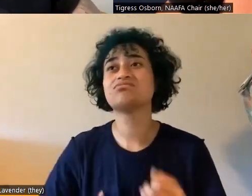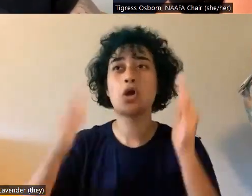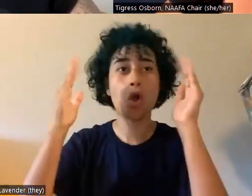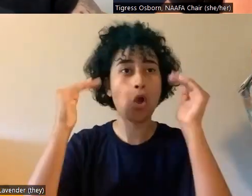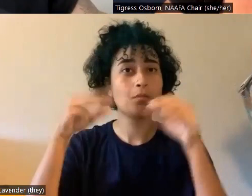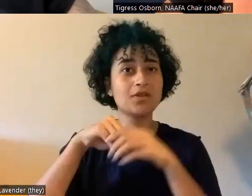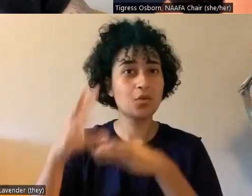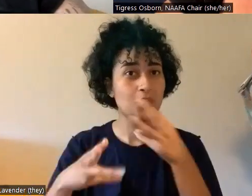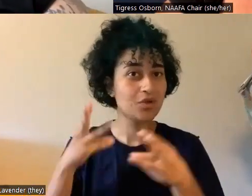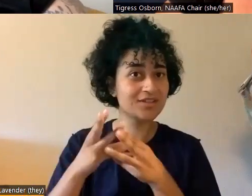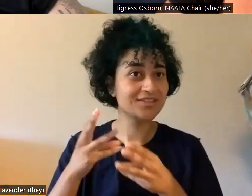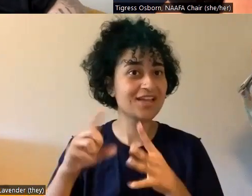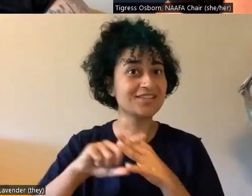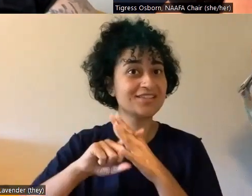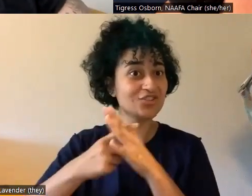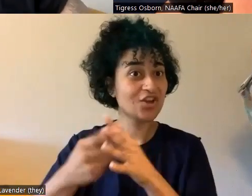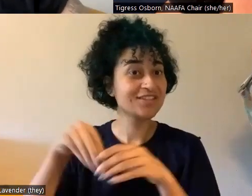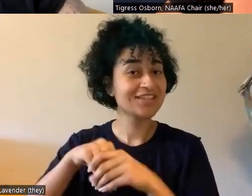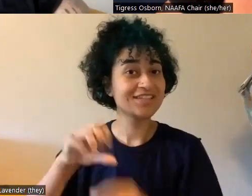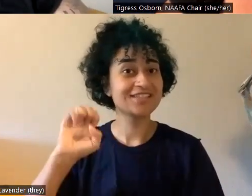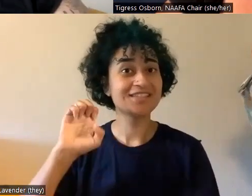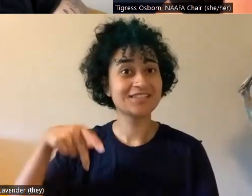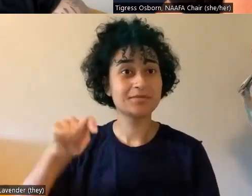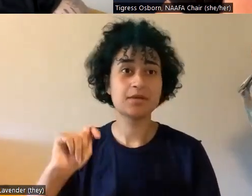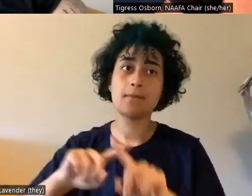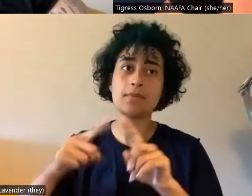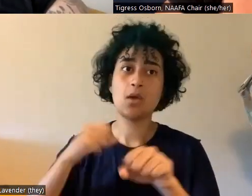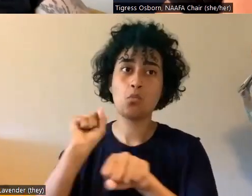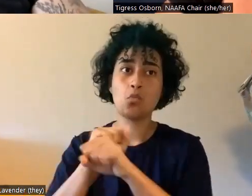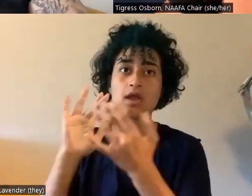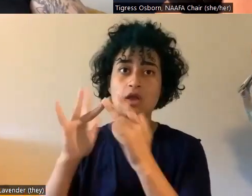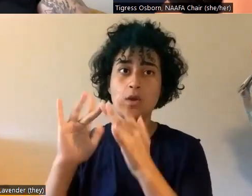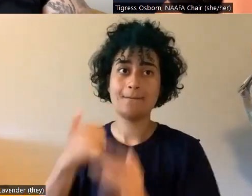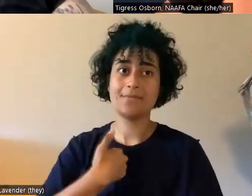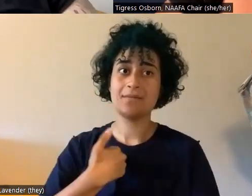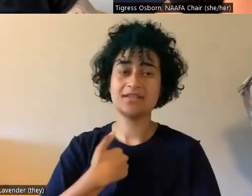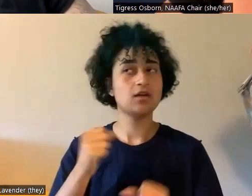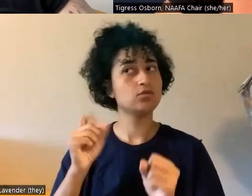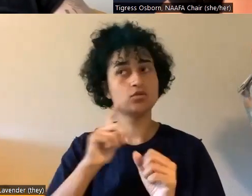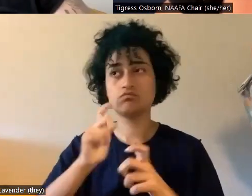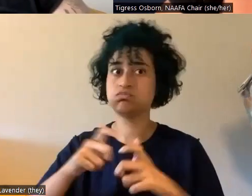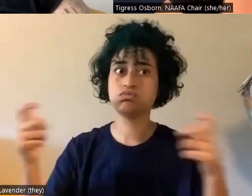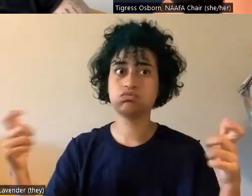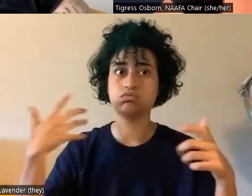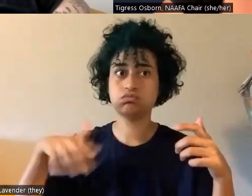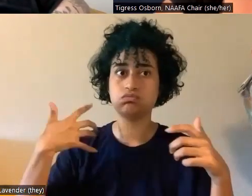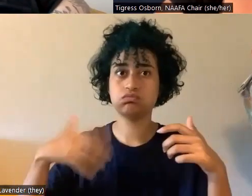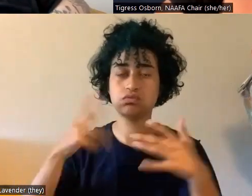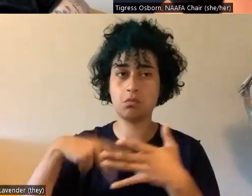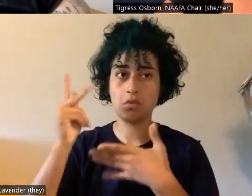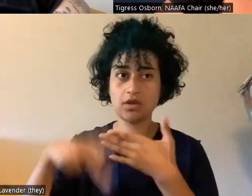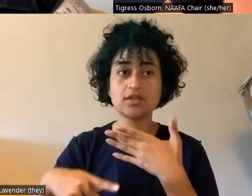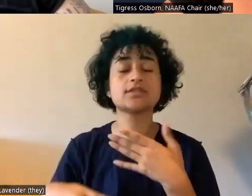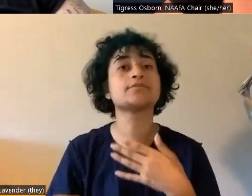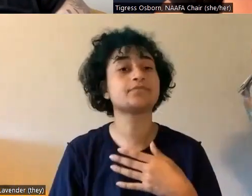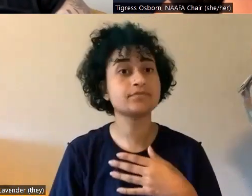I'm, I'm doing it all myself. So it's, it's a beast of a project to do. That is a big project. Will we just